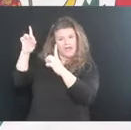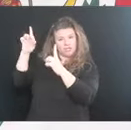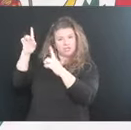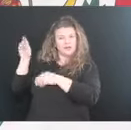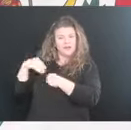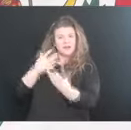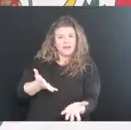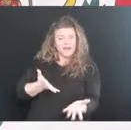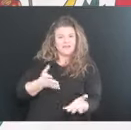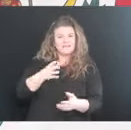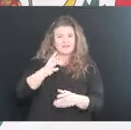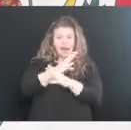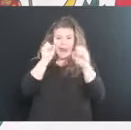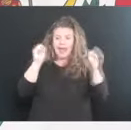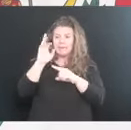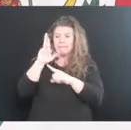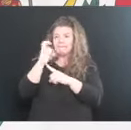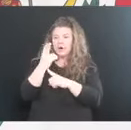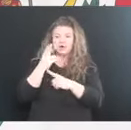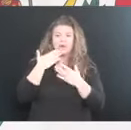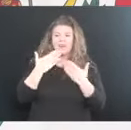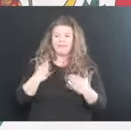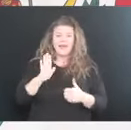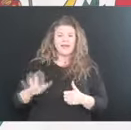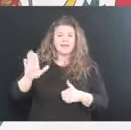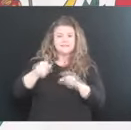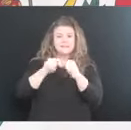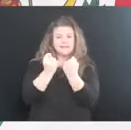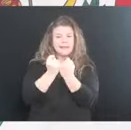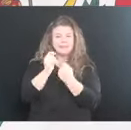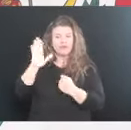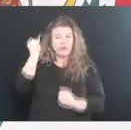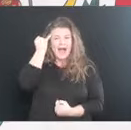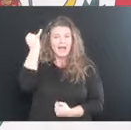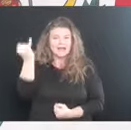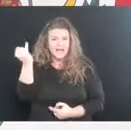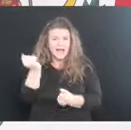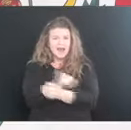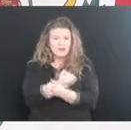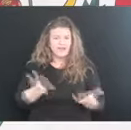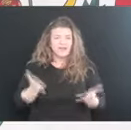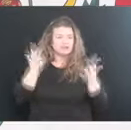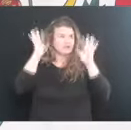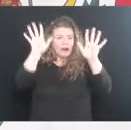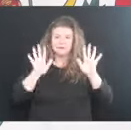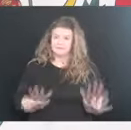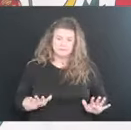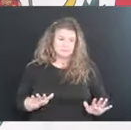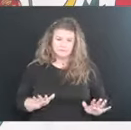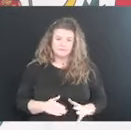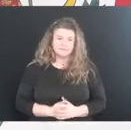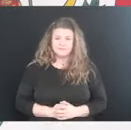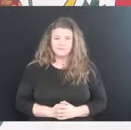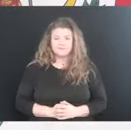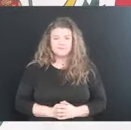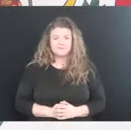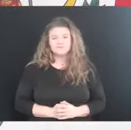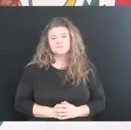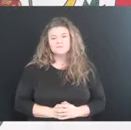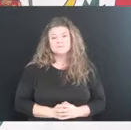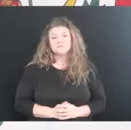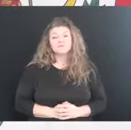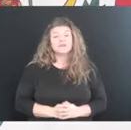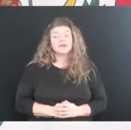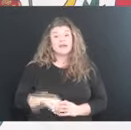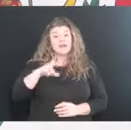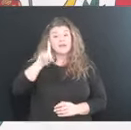Clayton Birch, we thank him and all of his folks for the idea and everything. It's great stuff. Now, do it